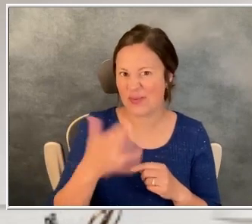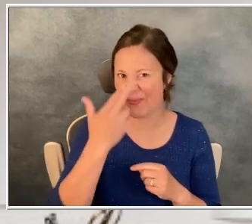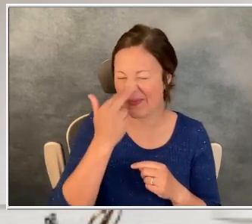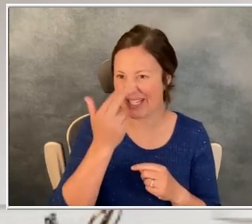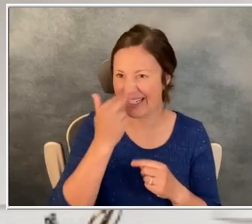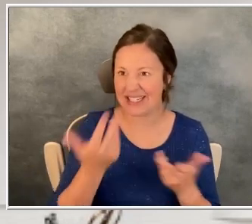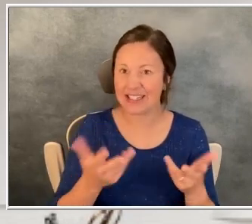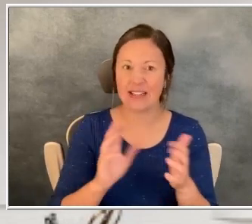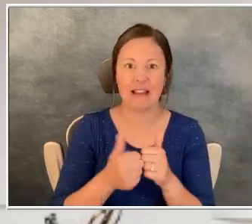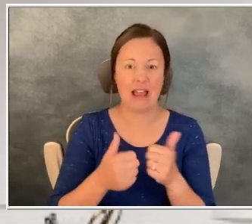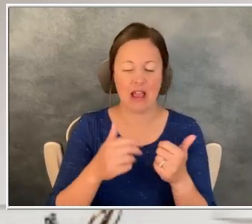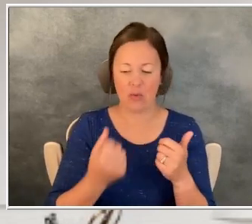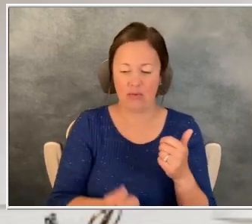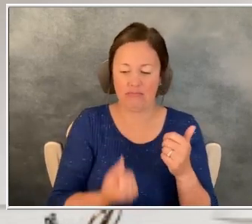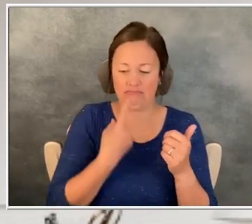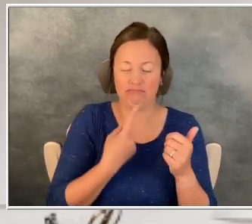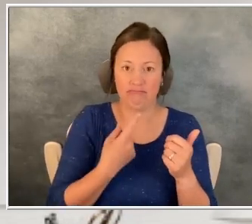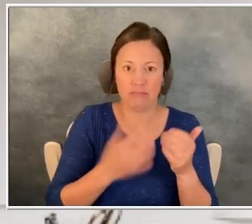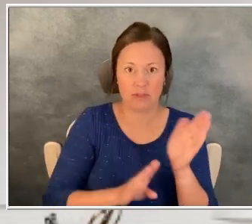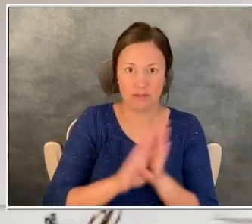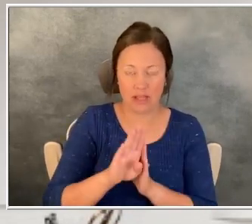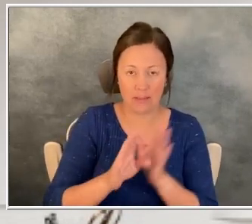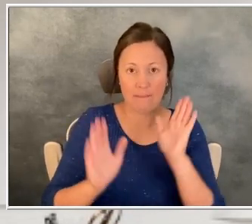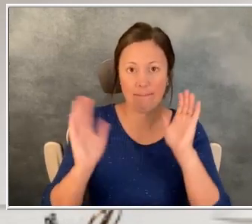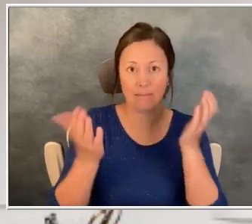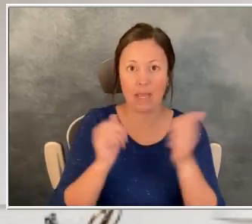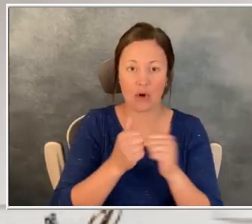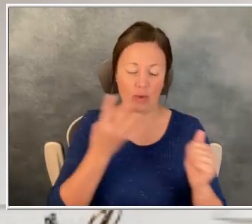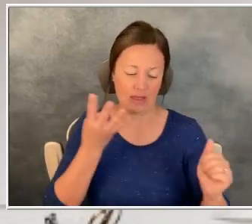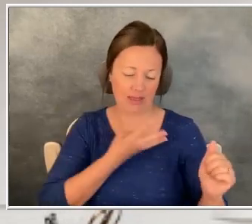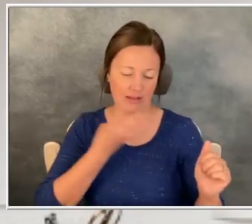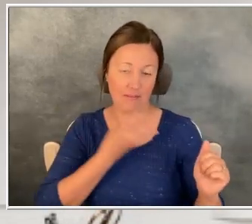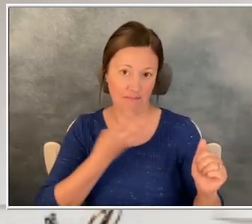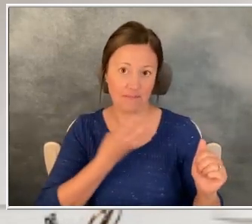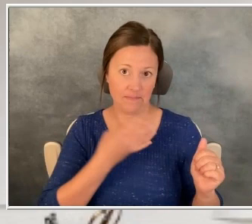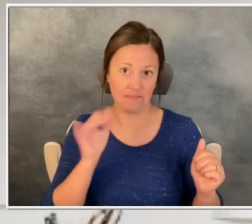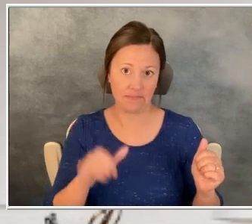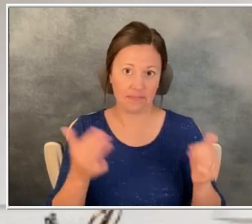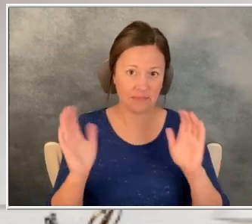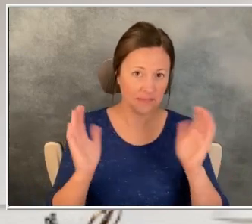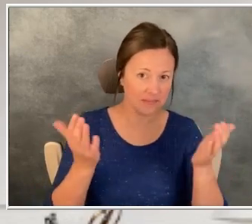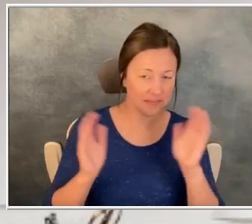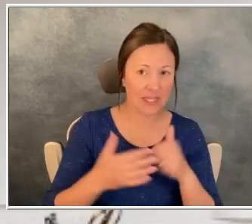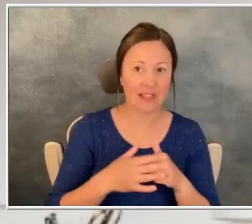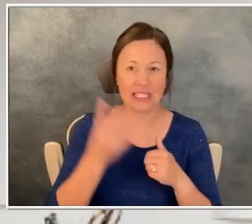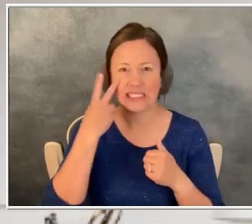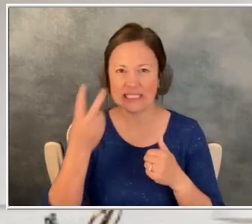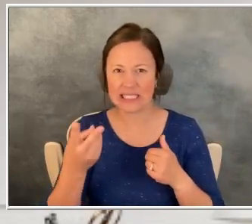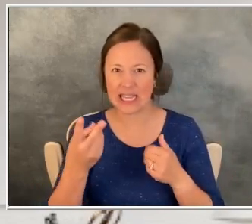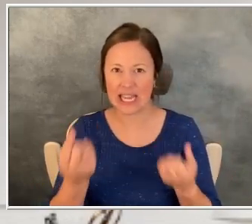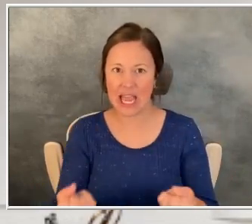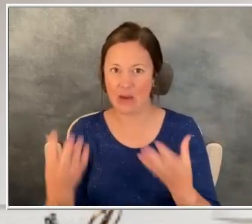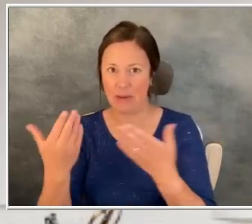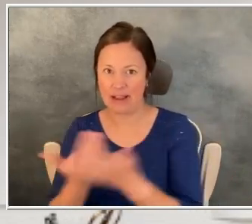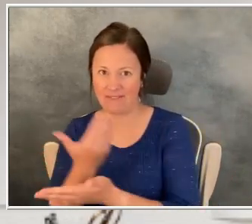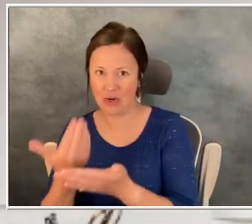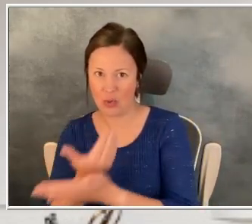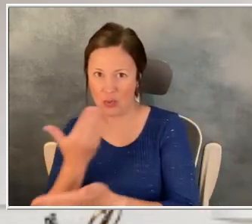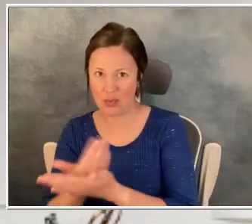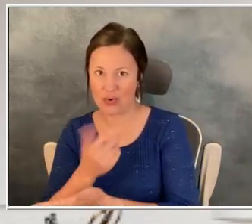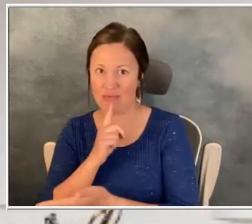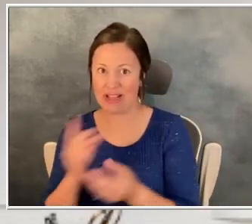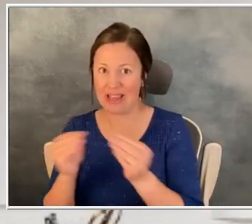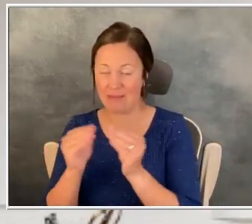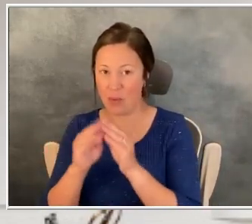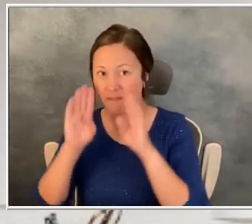how oral agents have been developed compared to your drift agents, your infusion agents, we're starting to see a switch in how many of the new ones are focused